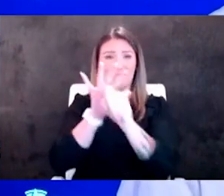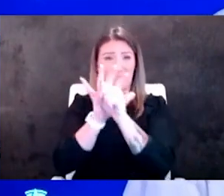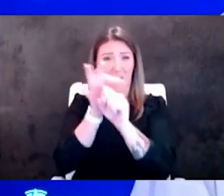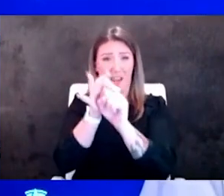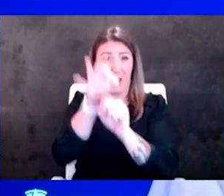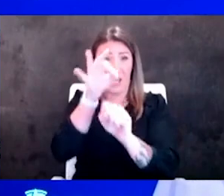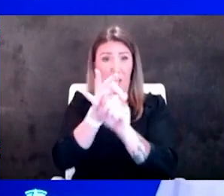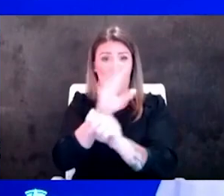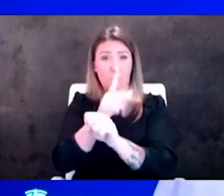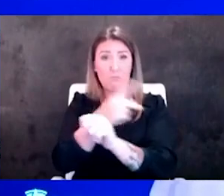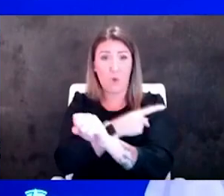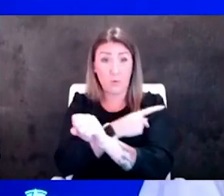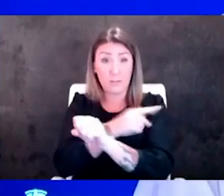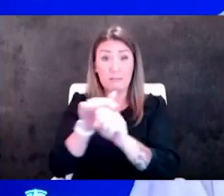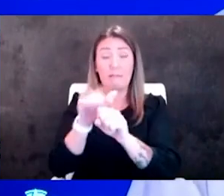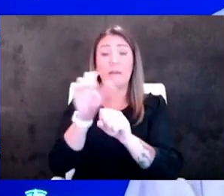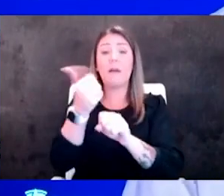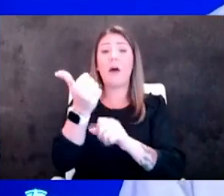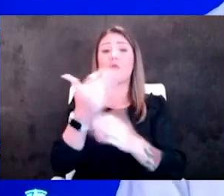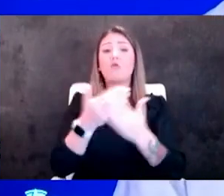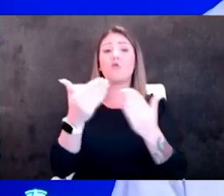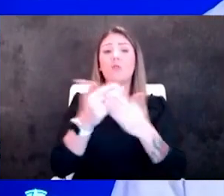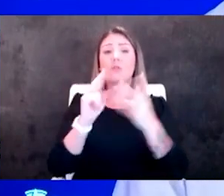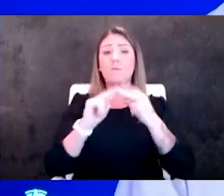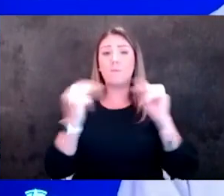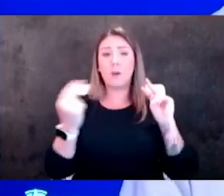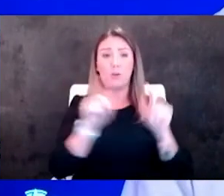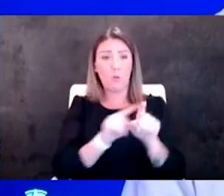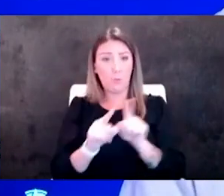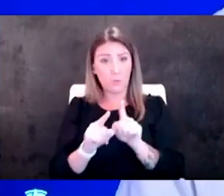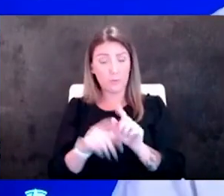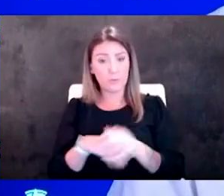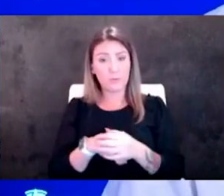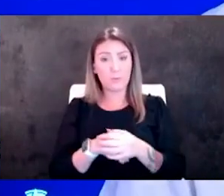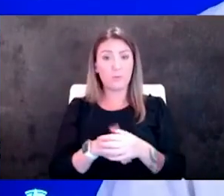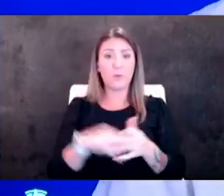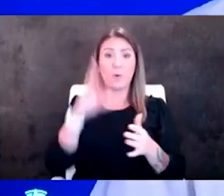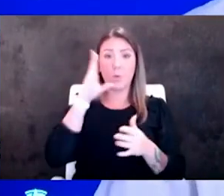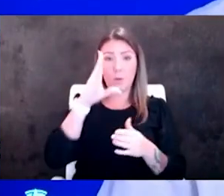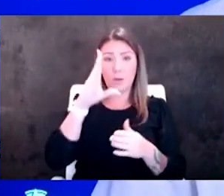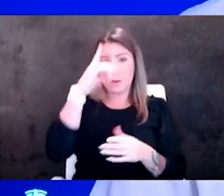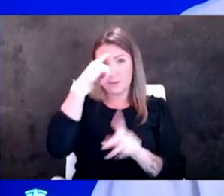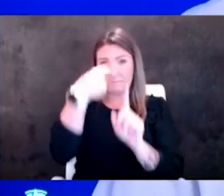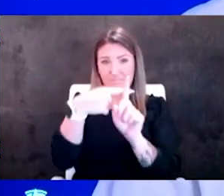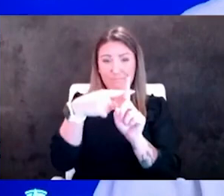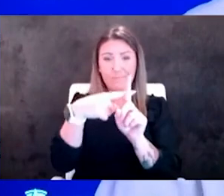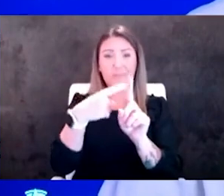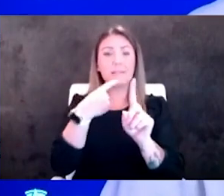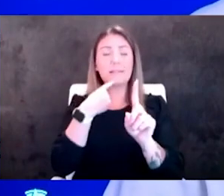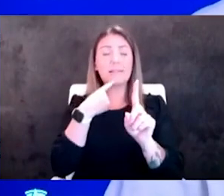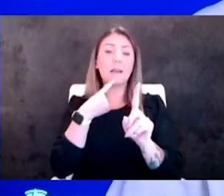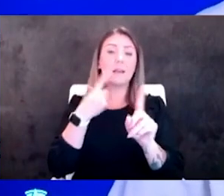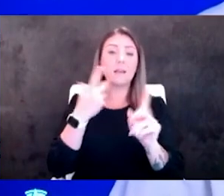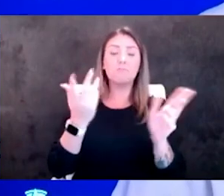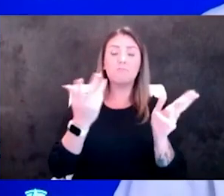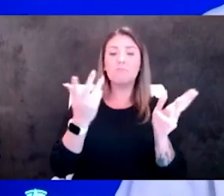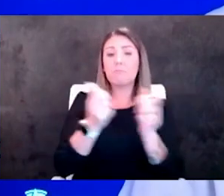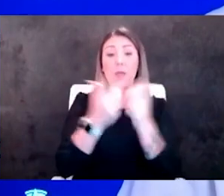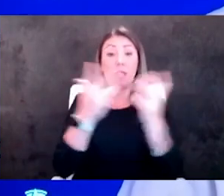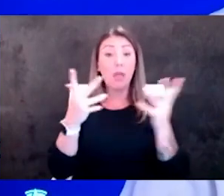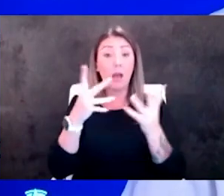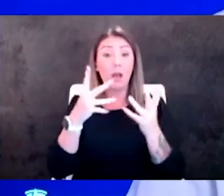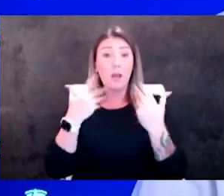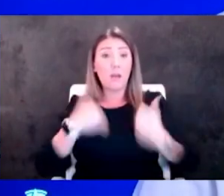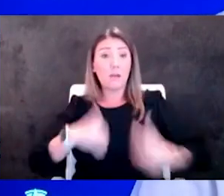uh some of the other variants as well you know i'm going to be optimistic in saying that although a lot of the immune evasion we have been